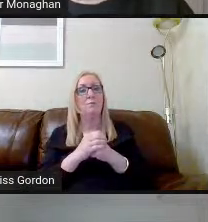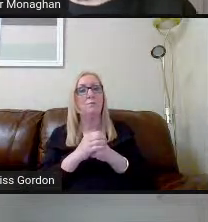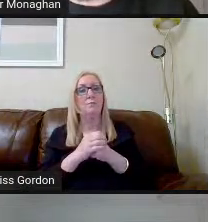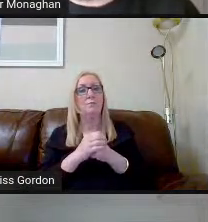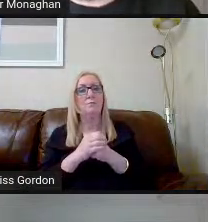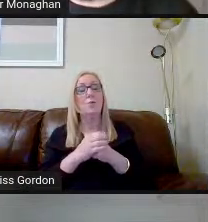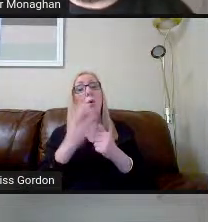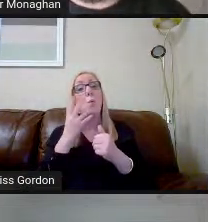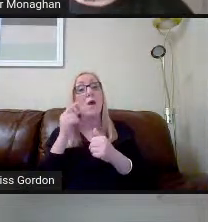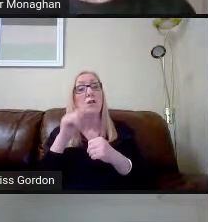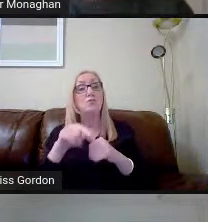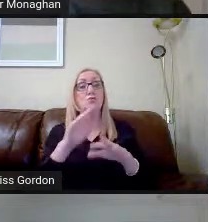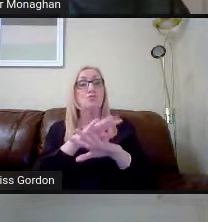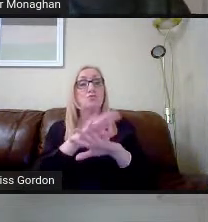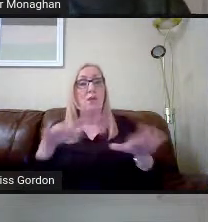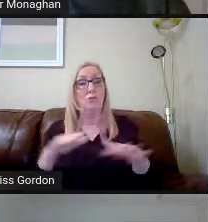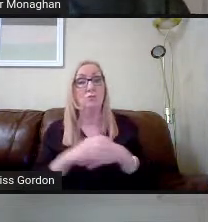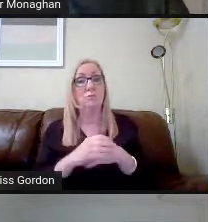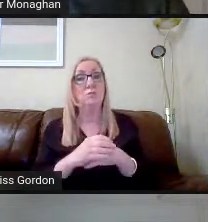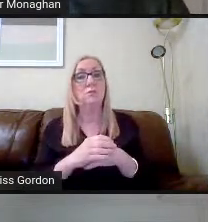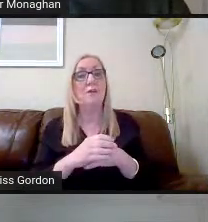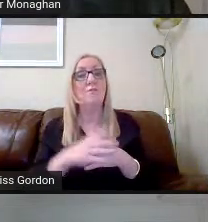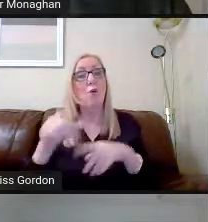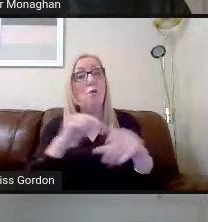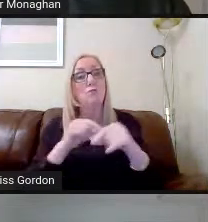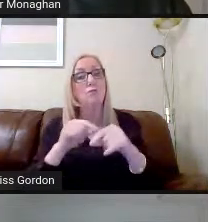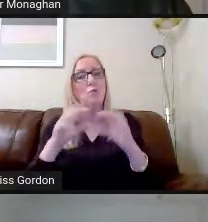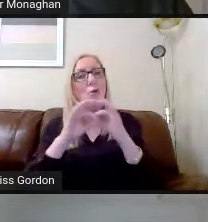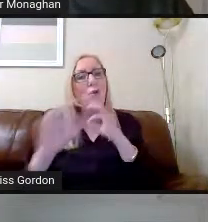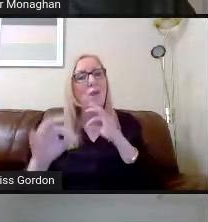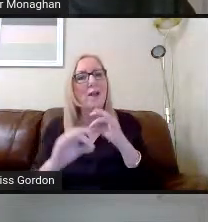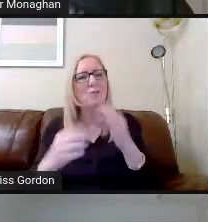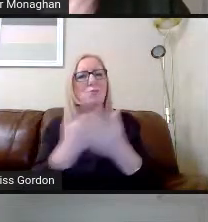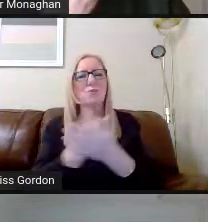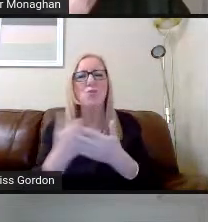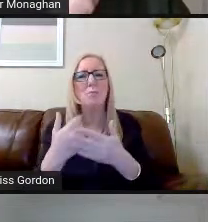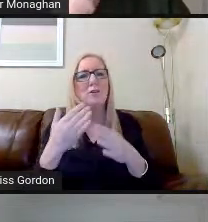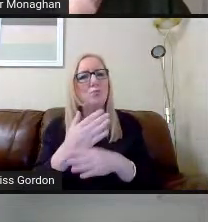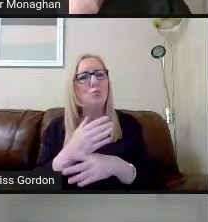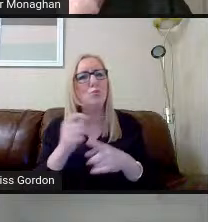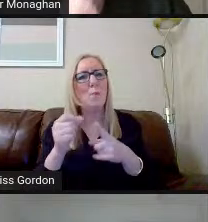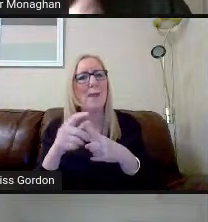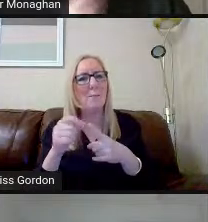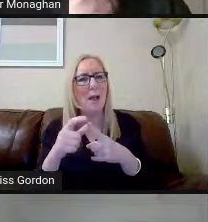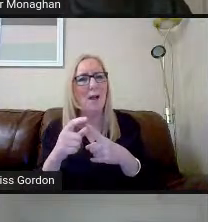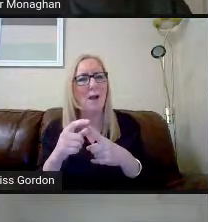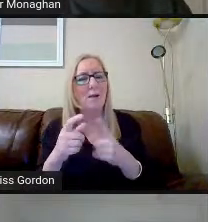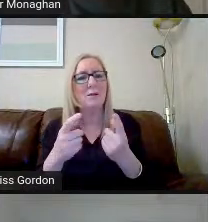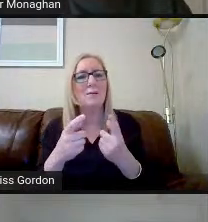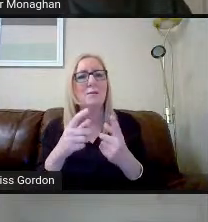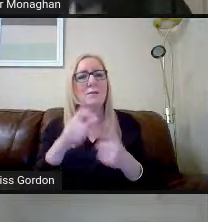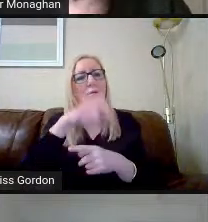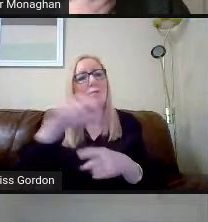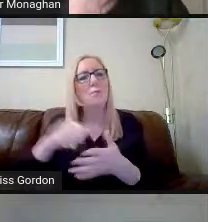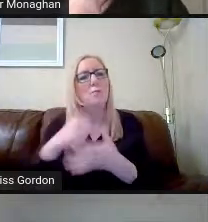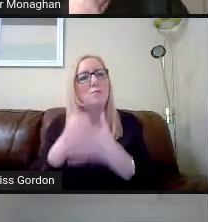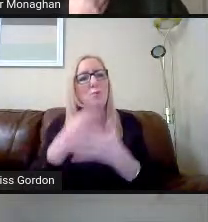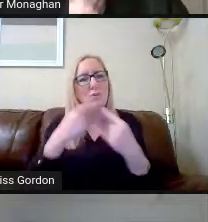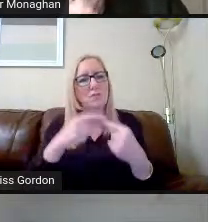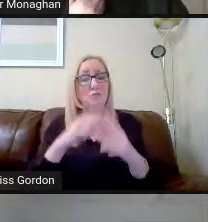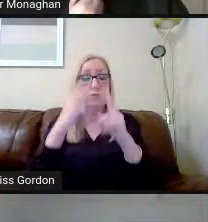your children are putting their options in online, we would normally do it as a paper version, and your pupil support teacher would sit down